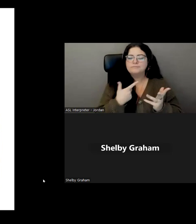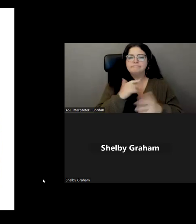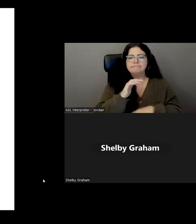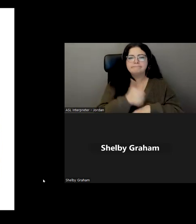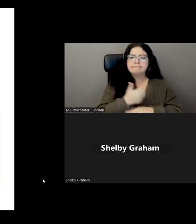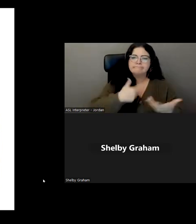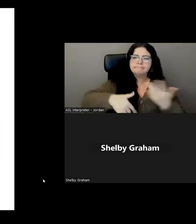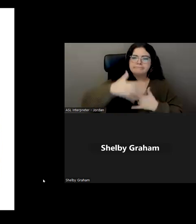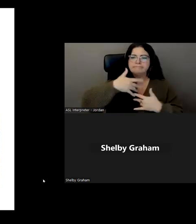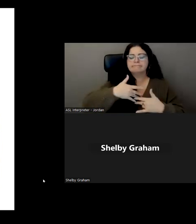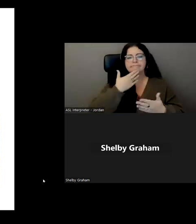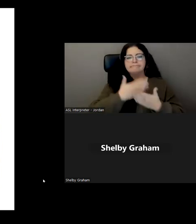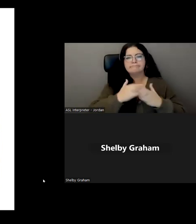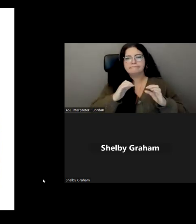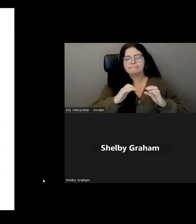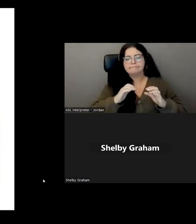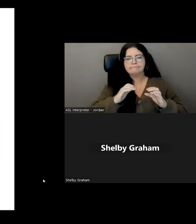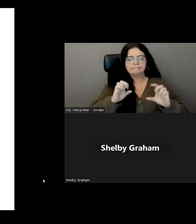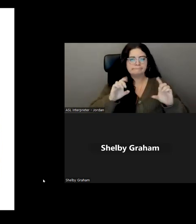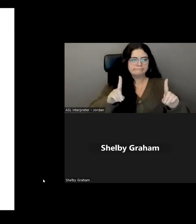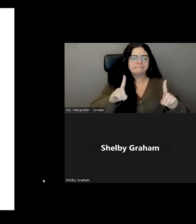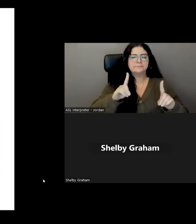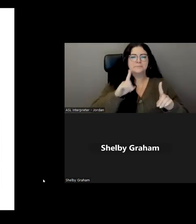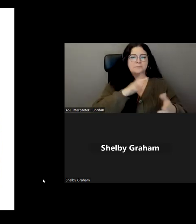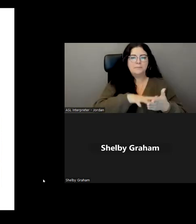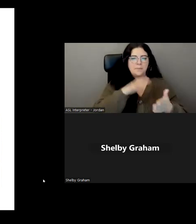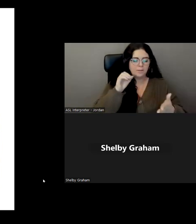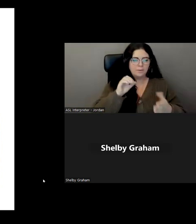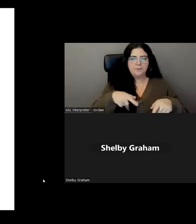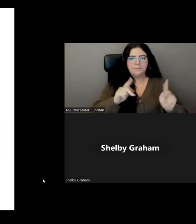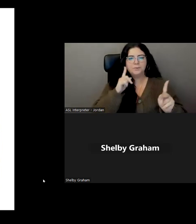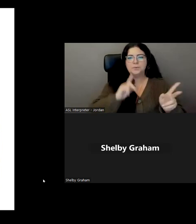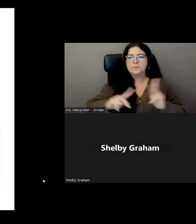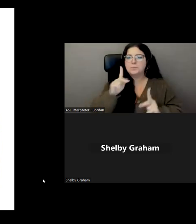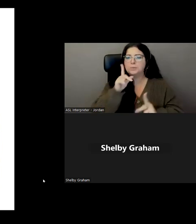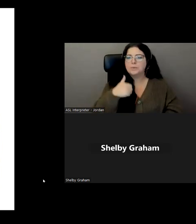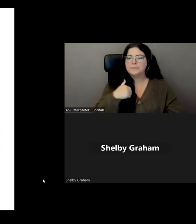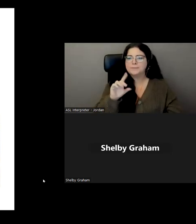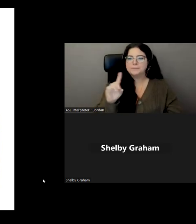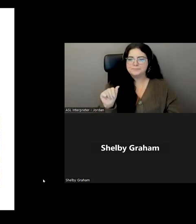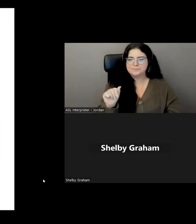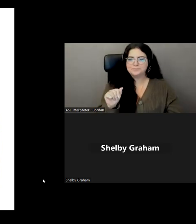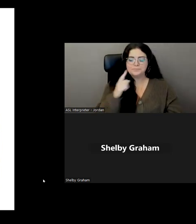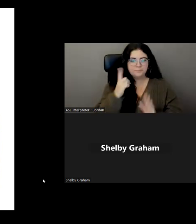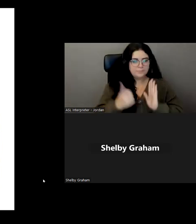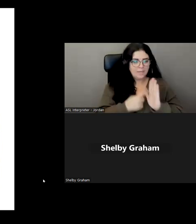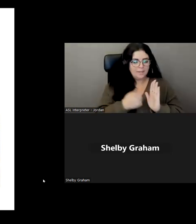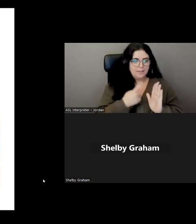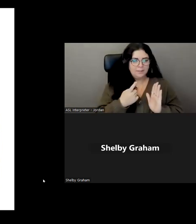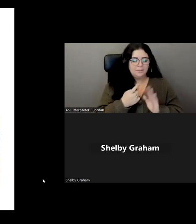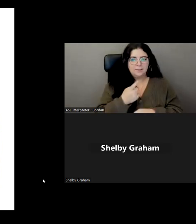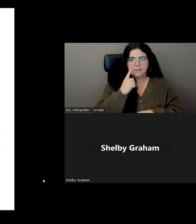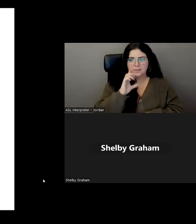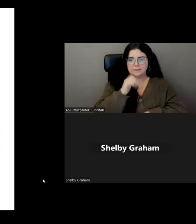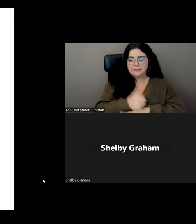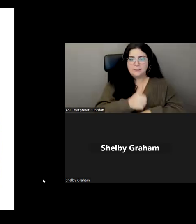recreational, and learning opportunities for people with disabilities in Newfoundland and Labrador. Sometimes this happens by organizing